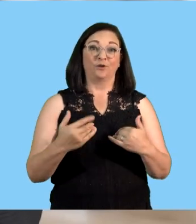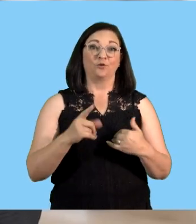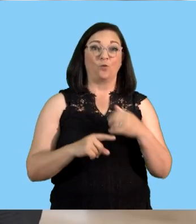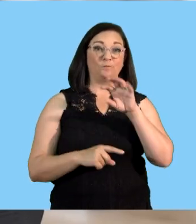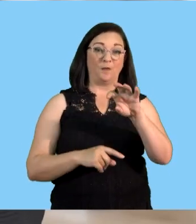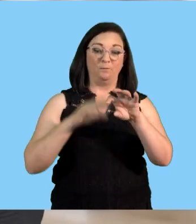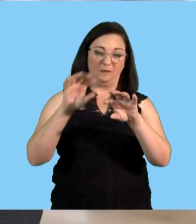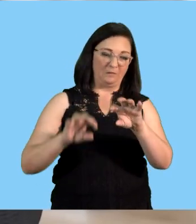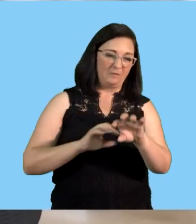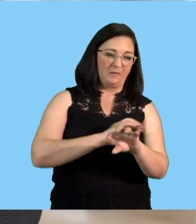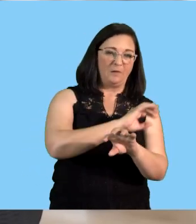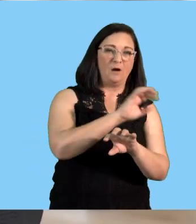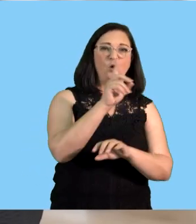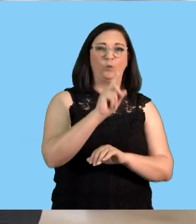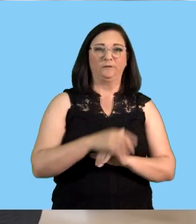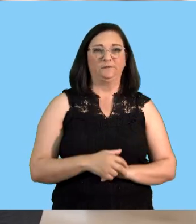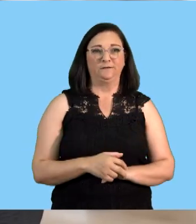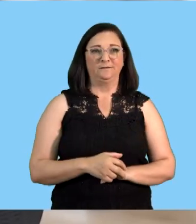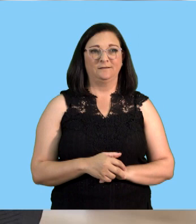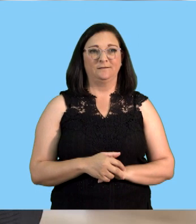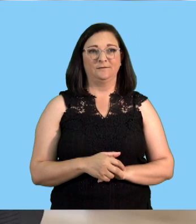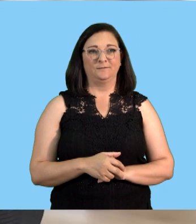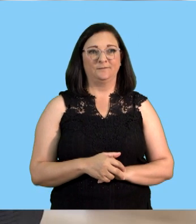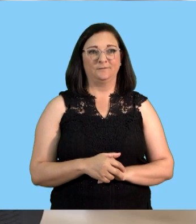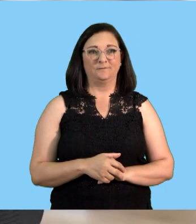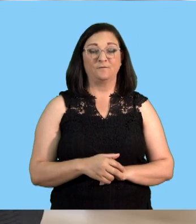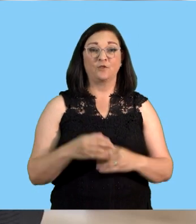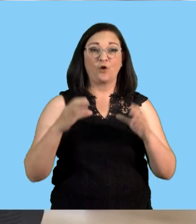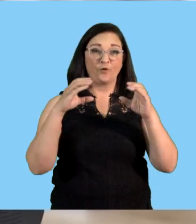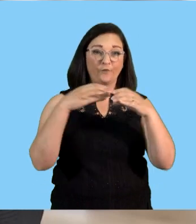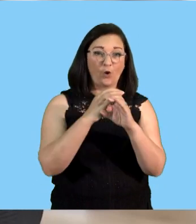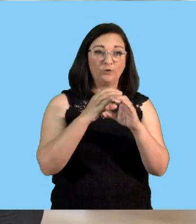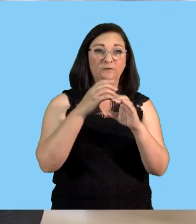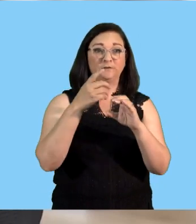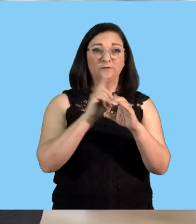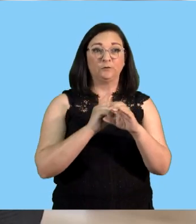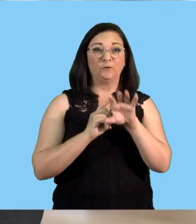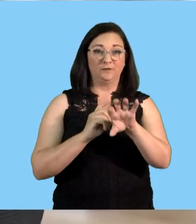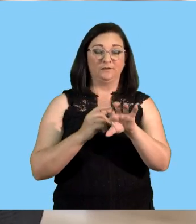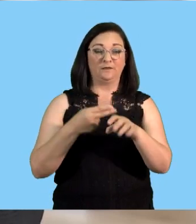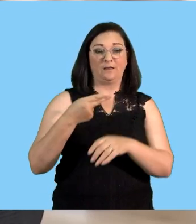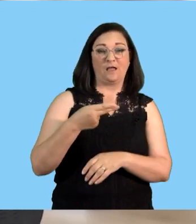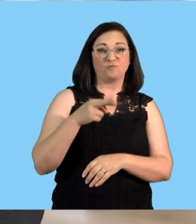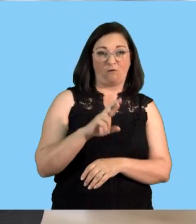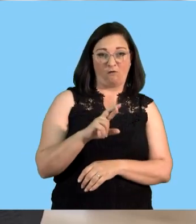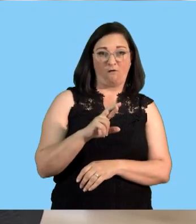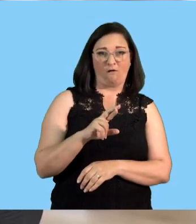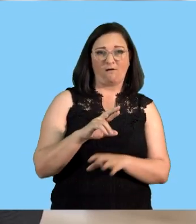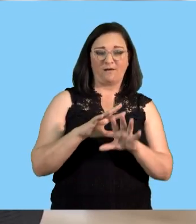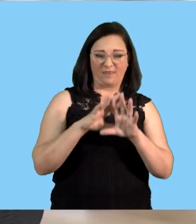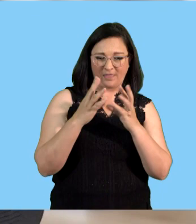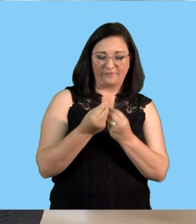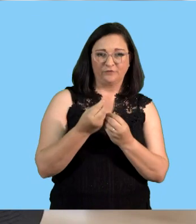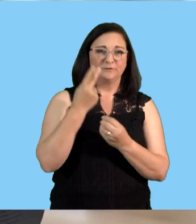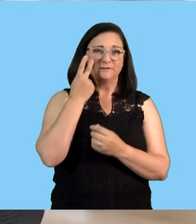to go through or we are taking in this journey of ours we'll be focusing as mentioned on hr and these are all the things that we'll be